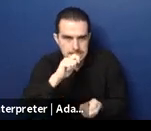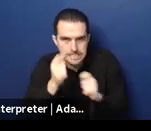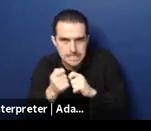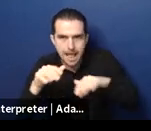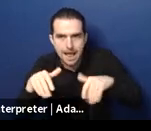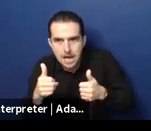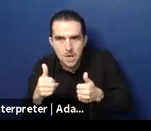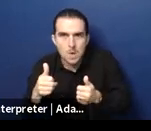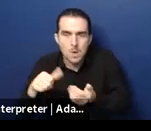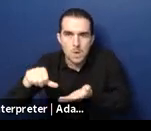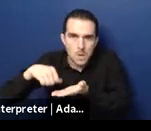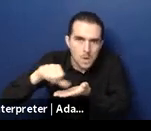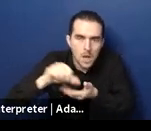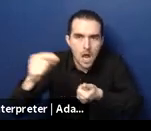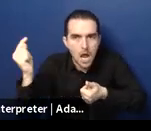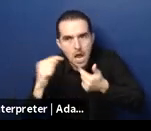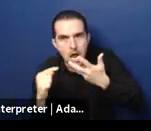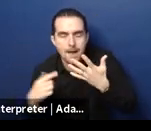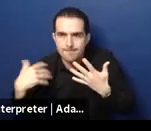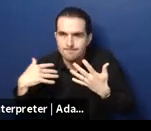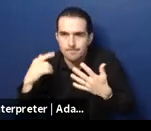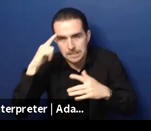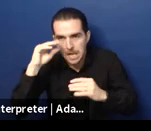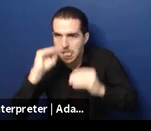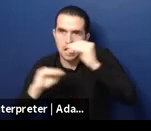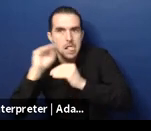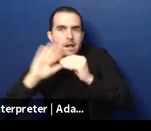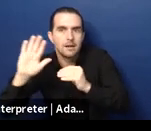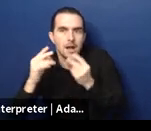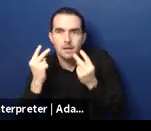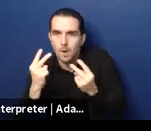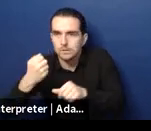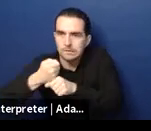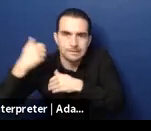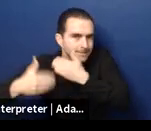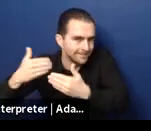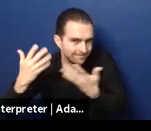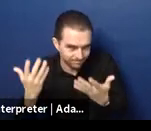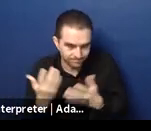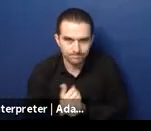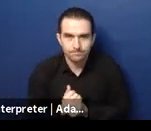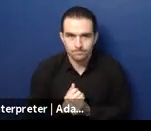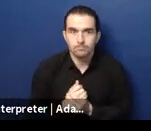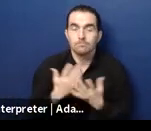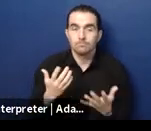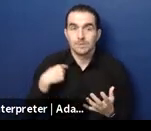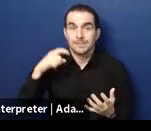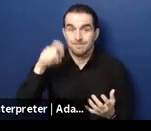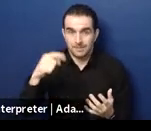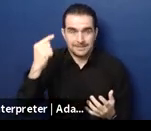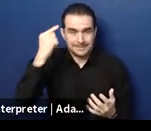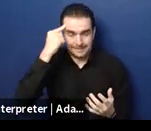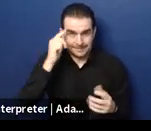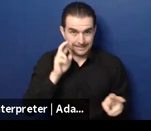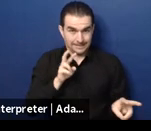And we've seen some of that in Moldova, in North Macedonia, again in Armenia, and in some